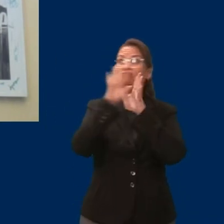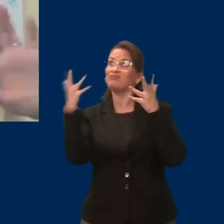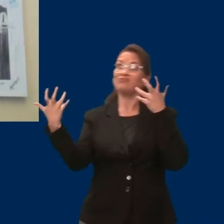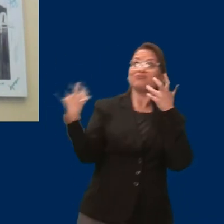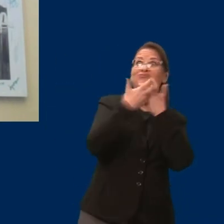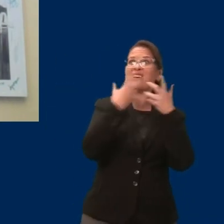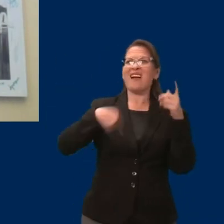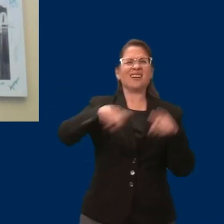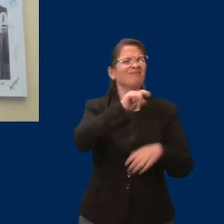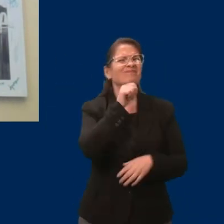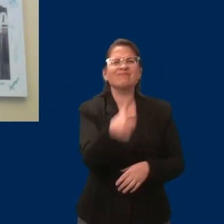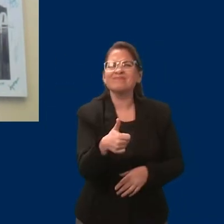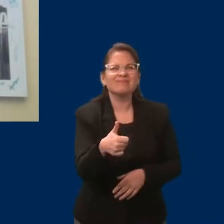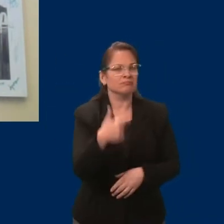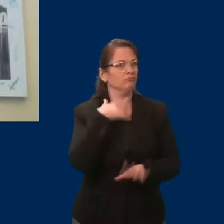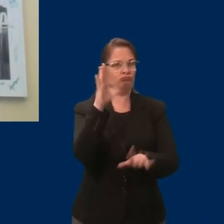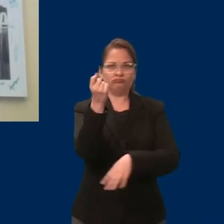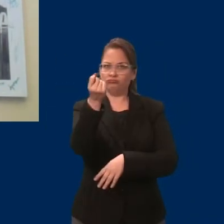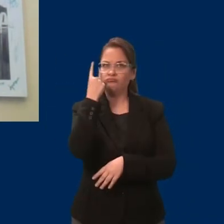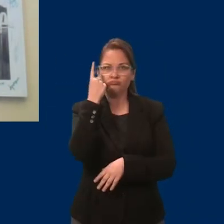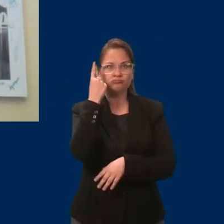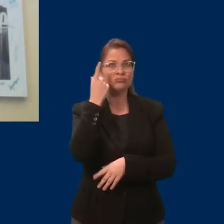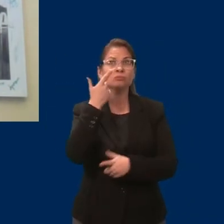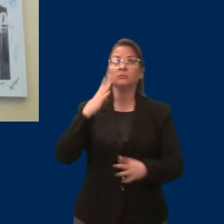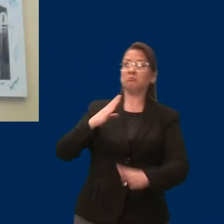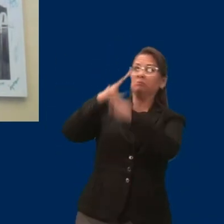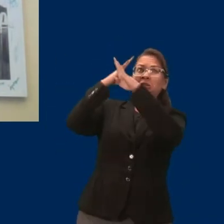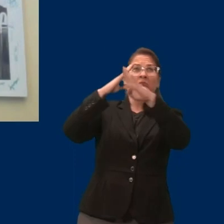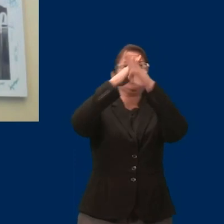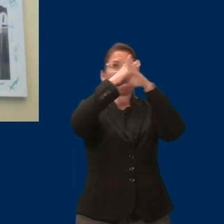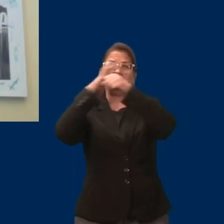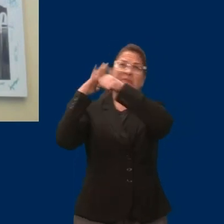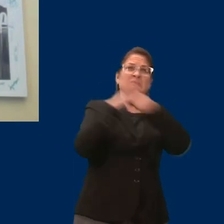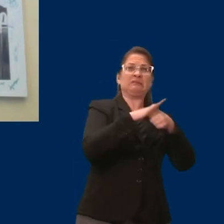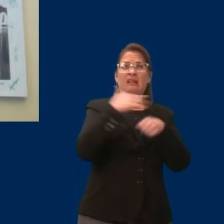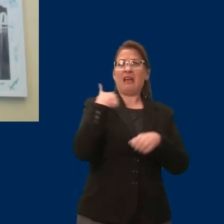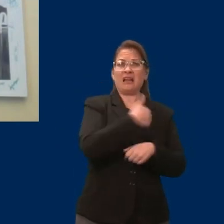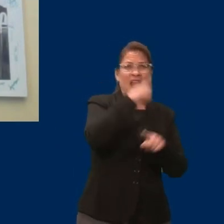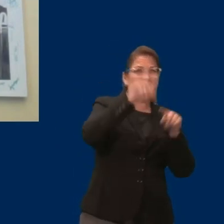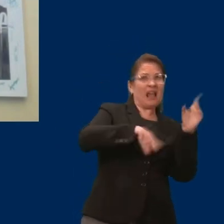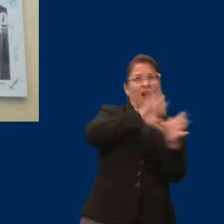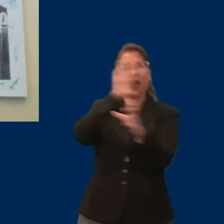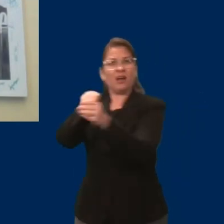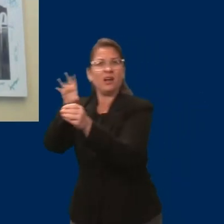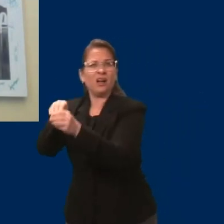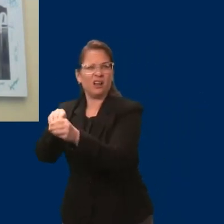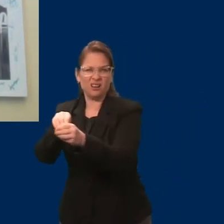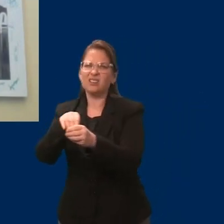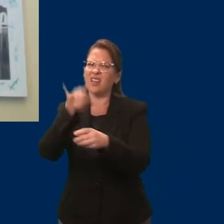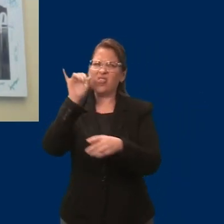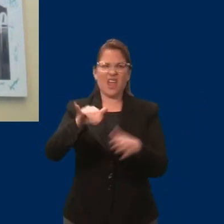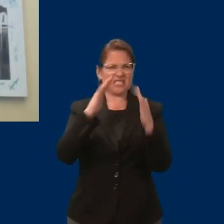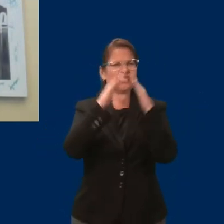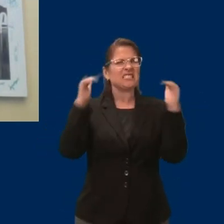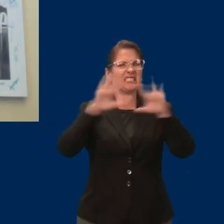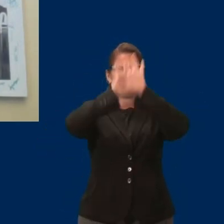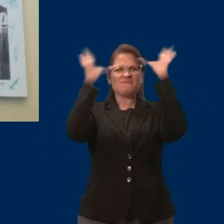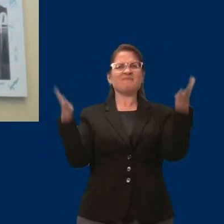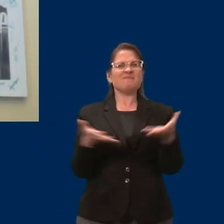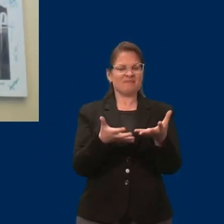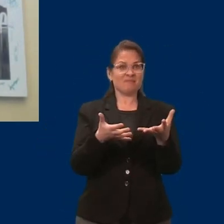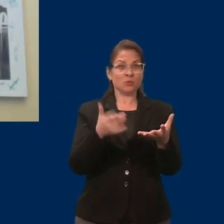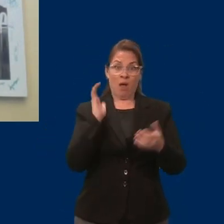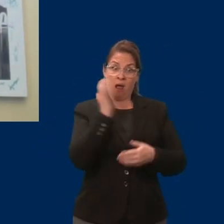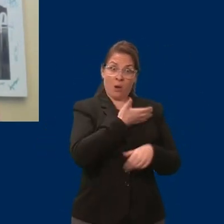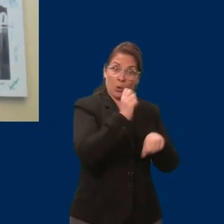created to keep us out of a lot of these systems, which is why it's important to our administration and to me personally to make sure that